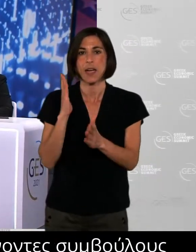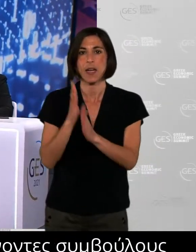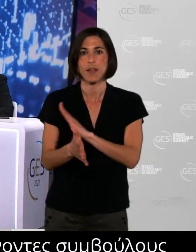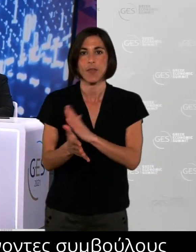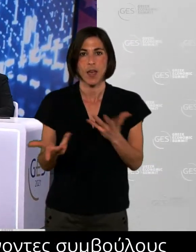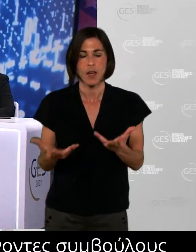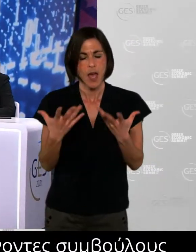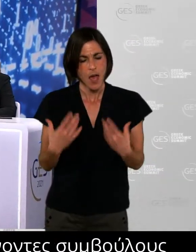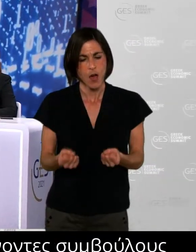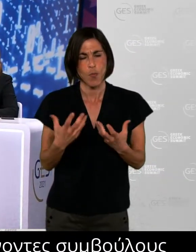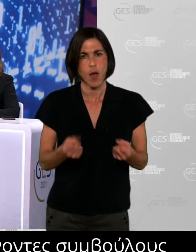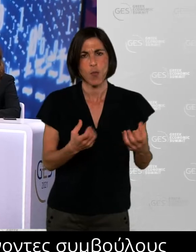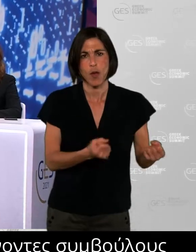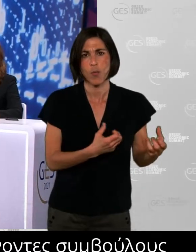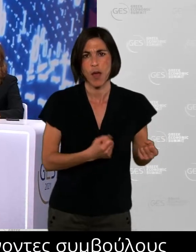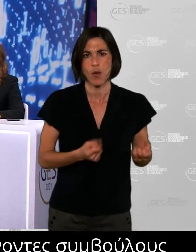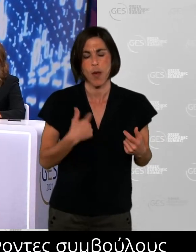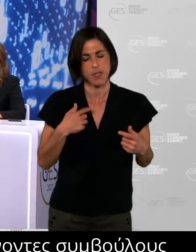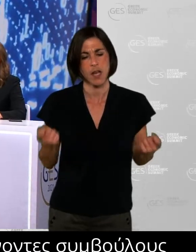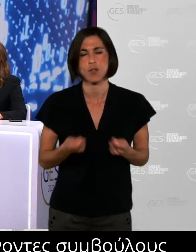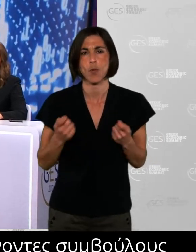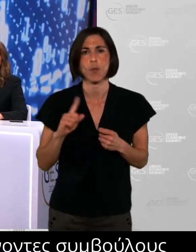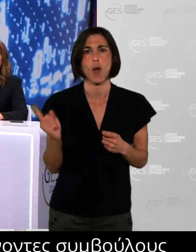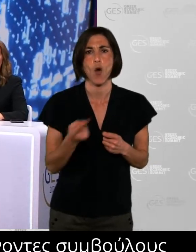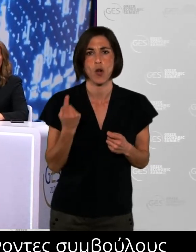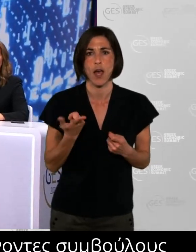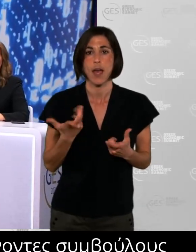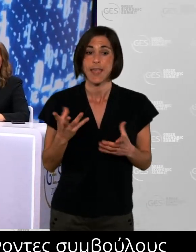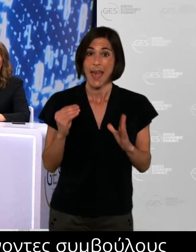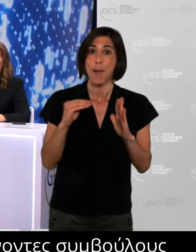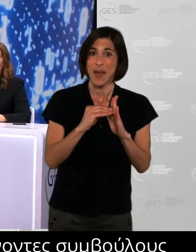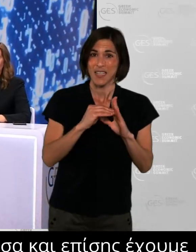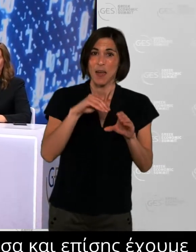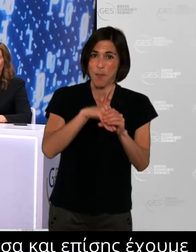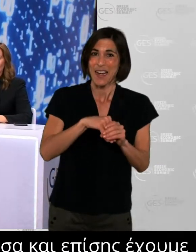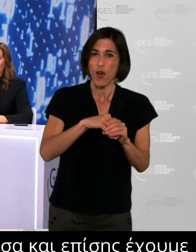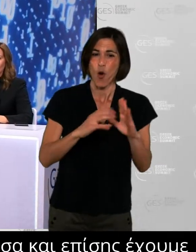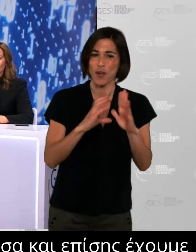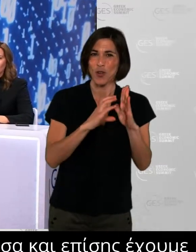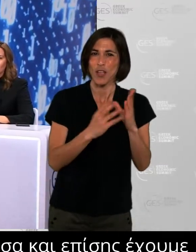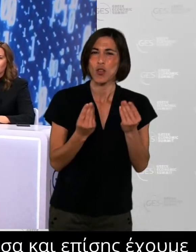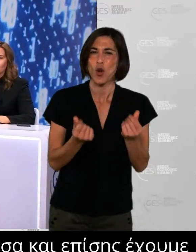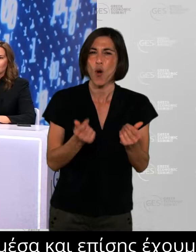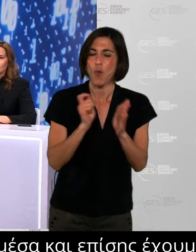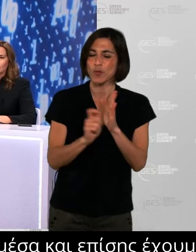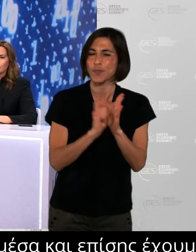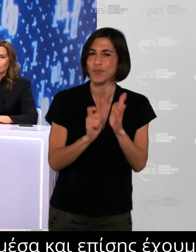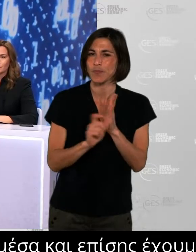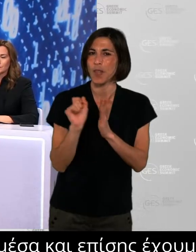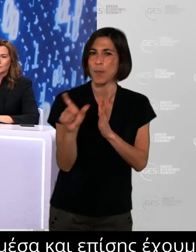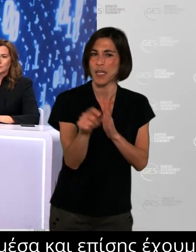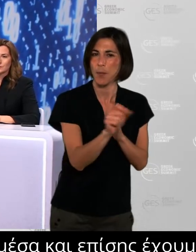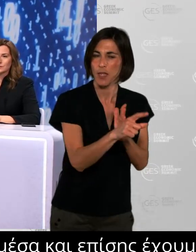a bit the content and we changed also the wording of how you know NBG is a very traditional